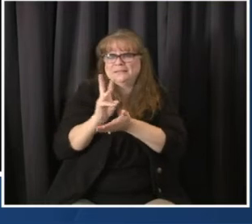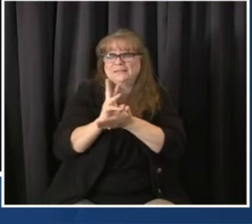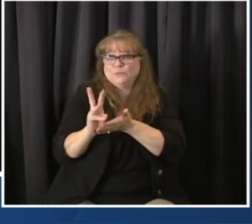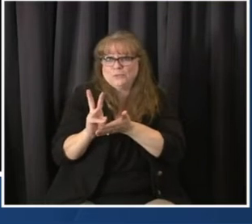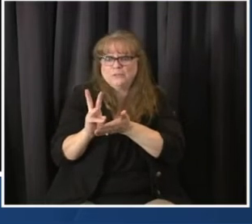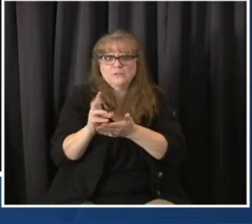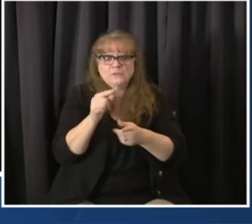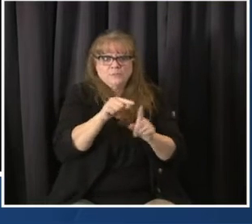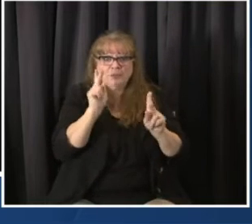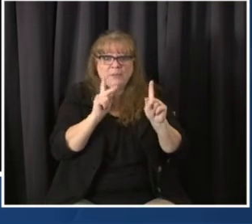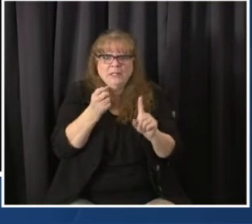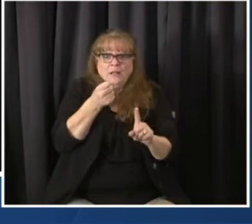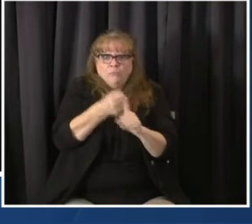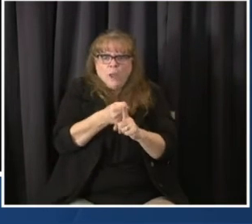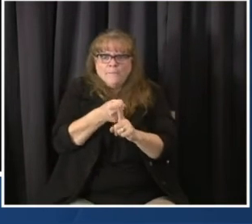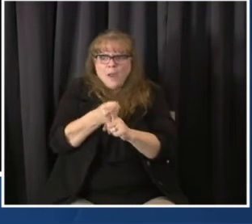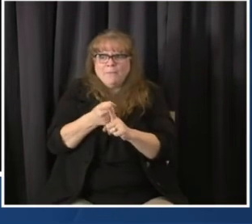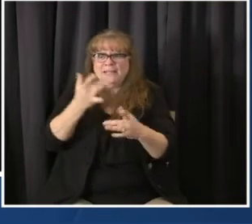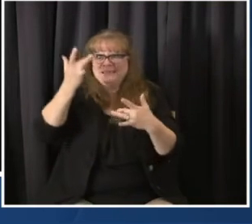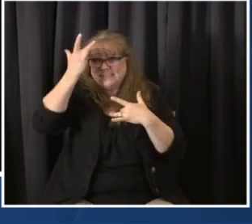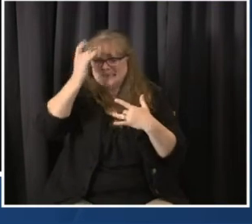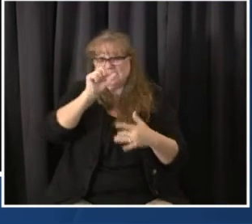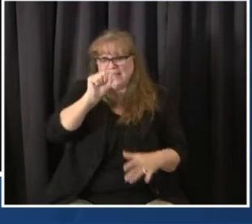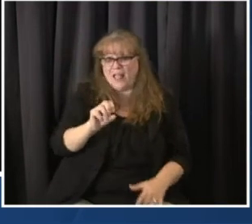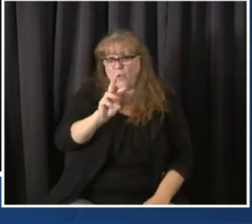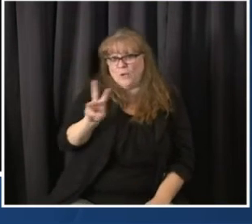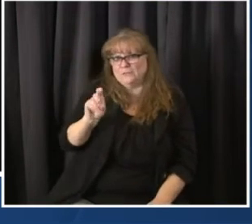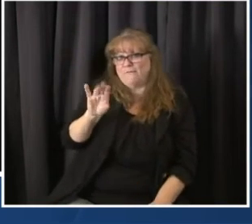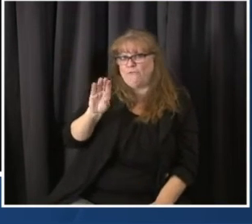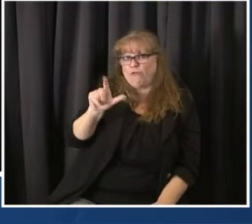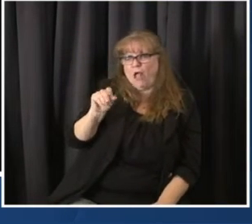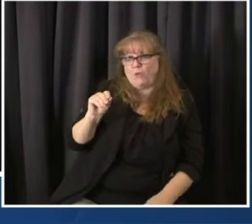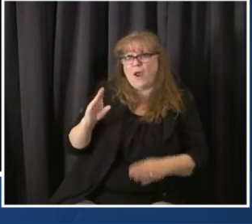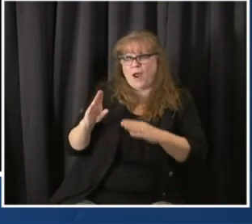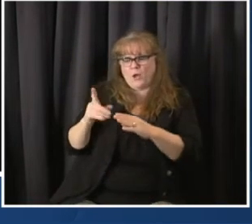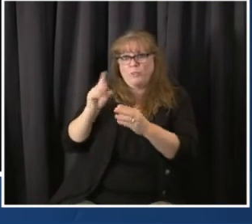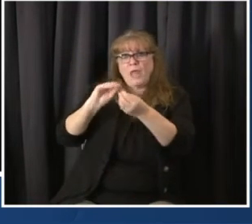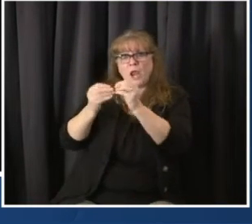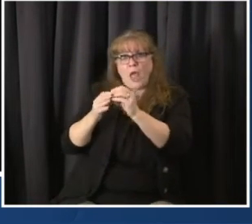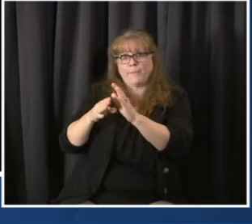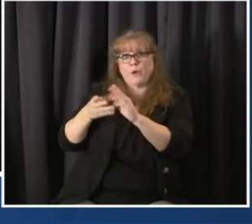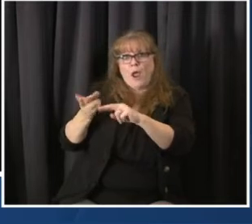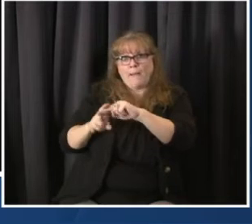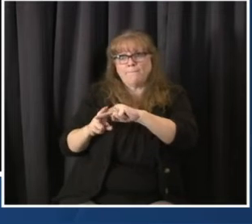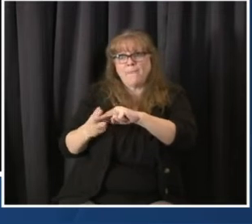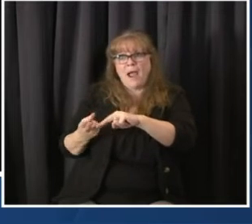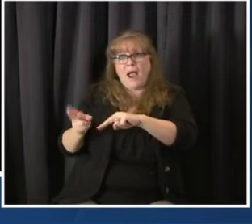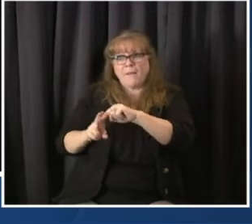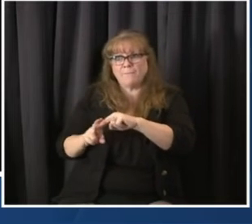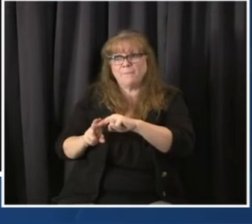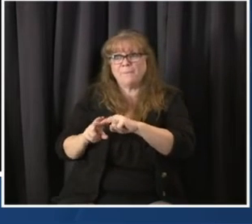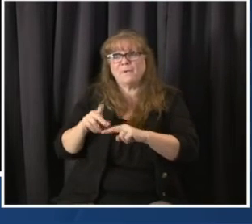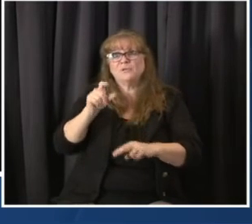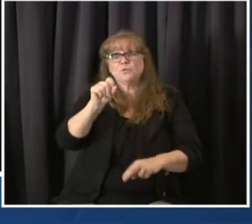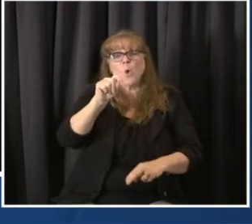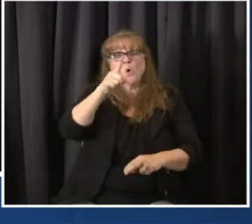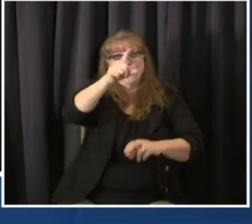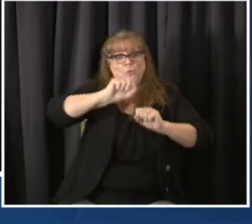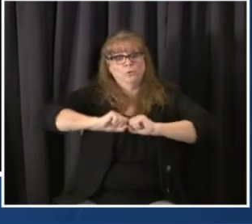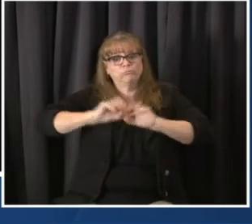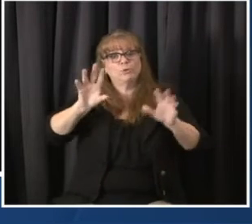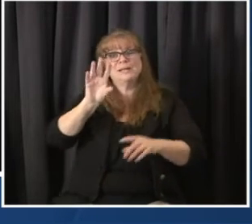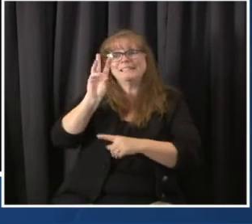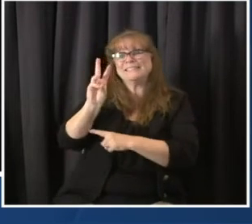it is throughout the state. Do you think moving all 64 counties to an orange level in this moment is the right choice?